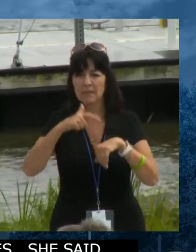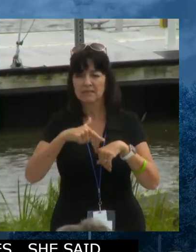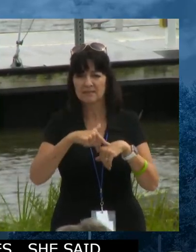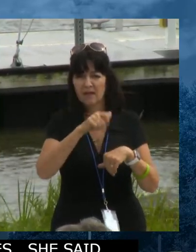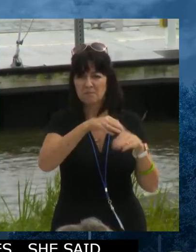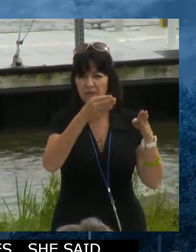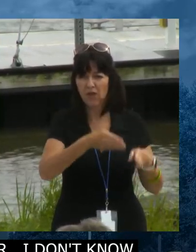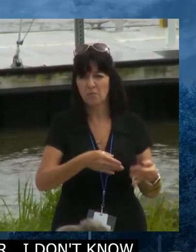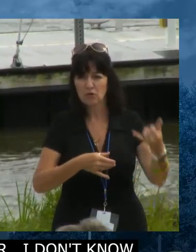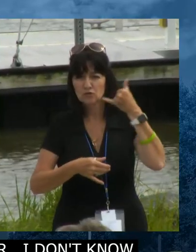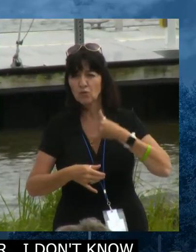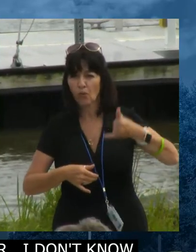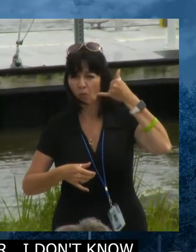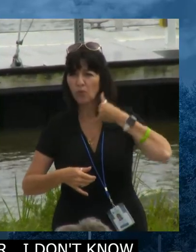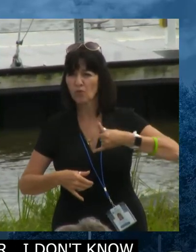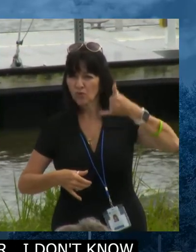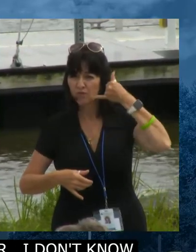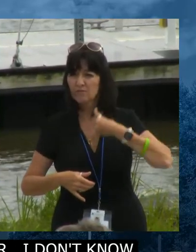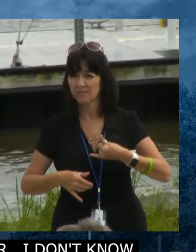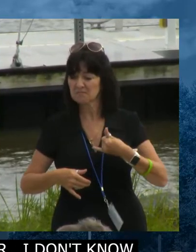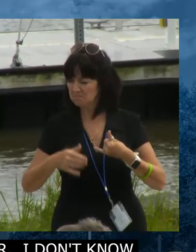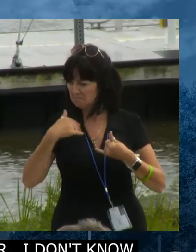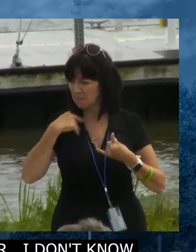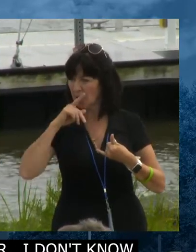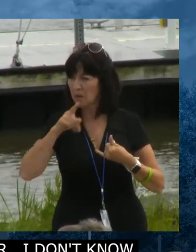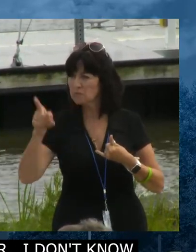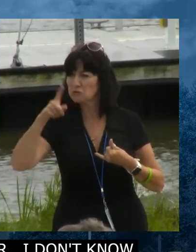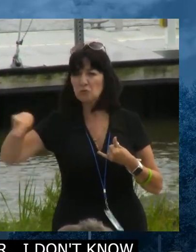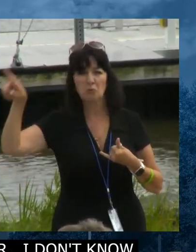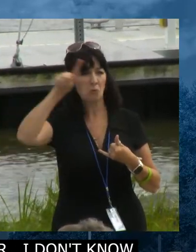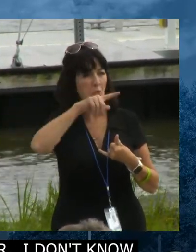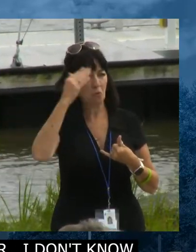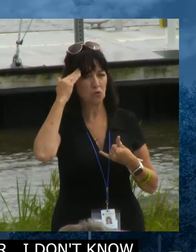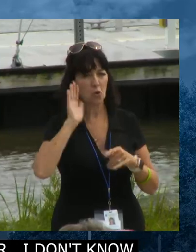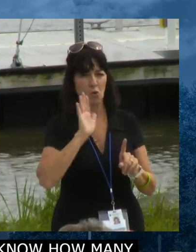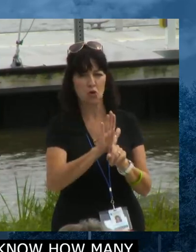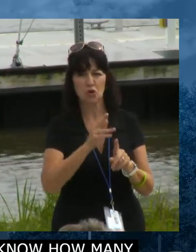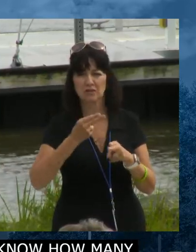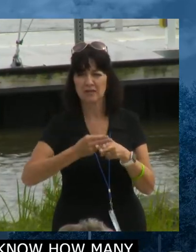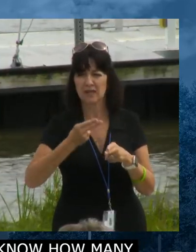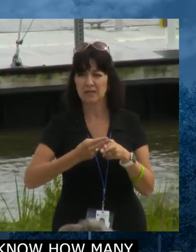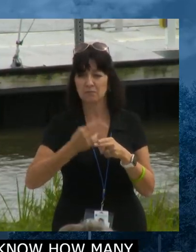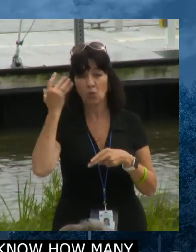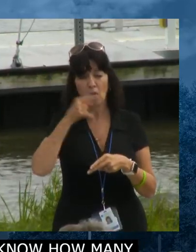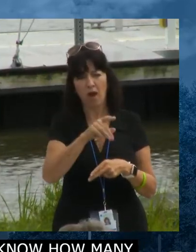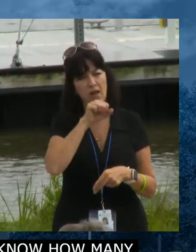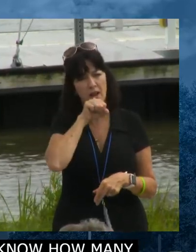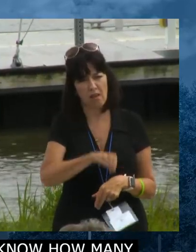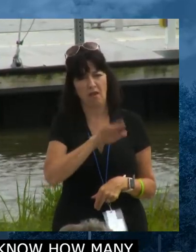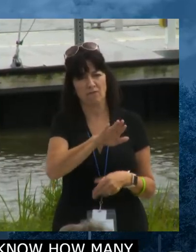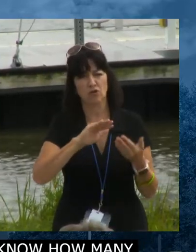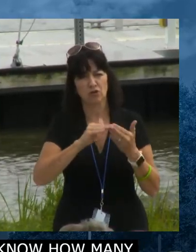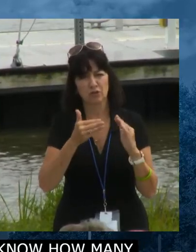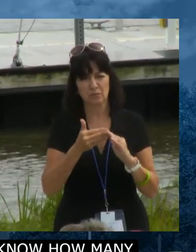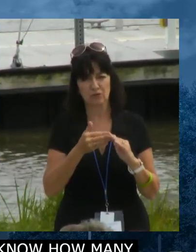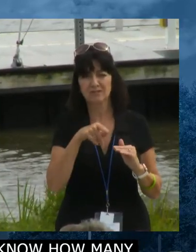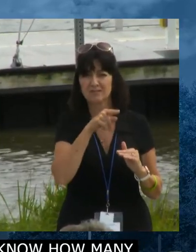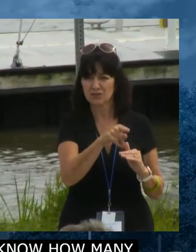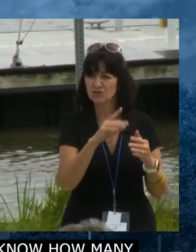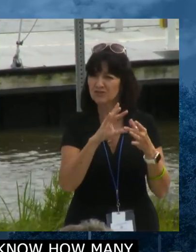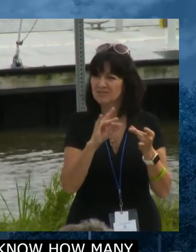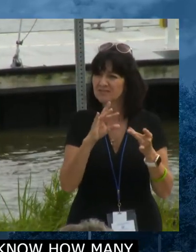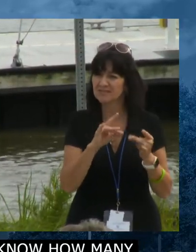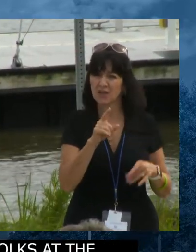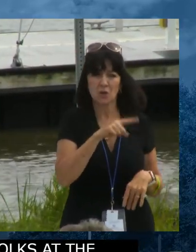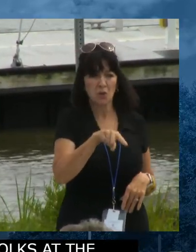folks at the county and probably at Denrec that know the name. But she does it because she loves her community. She says that she's got people there that are